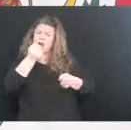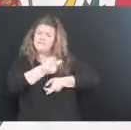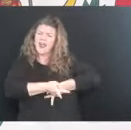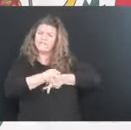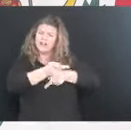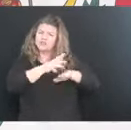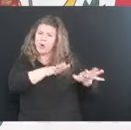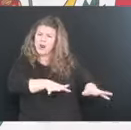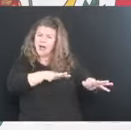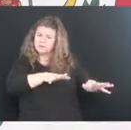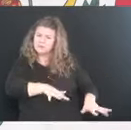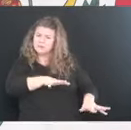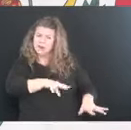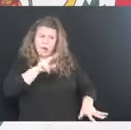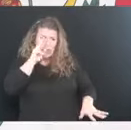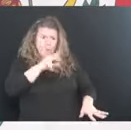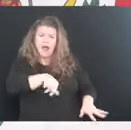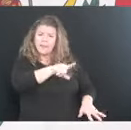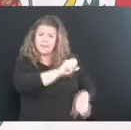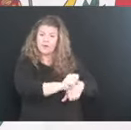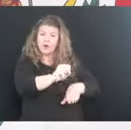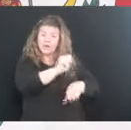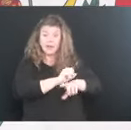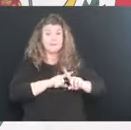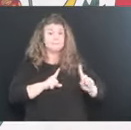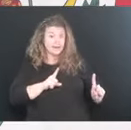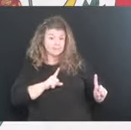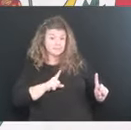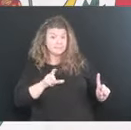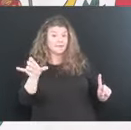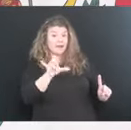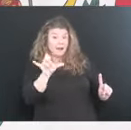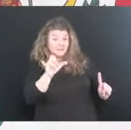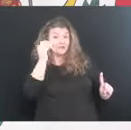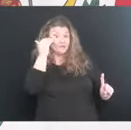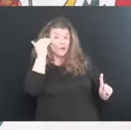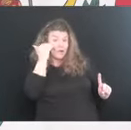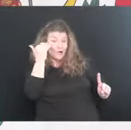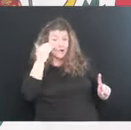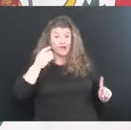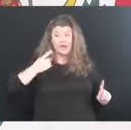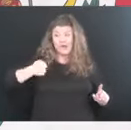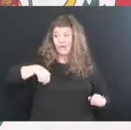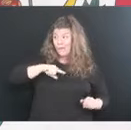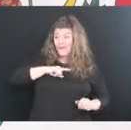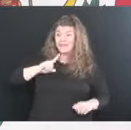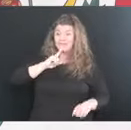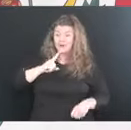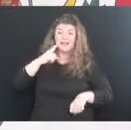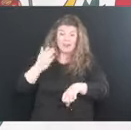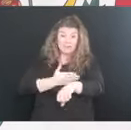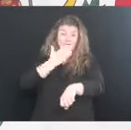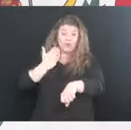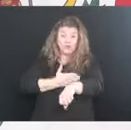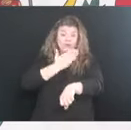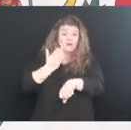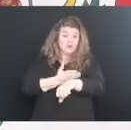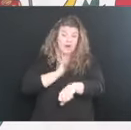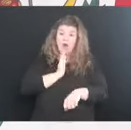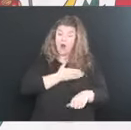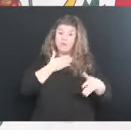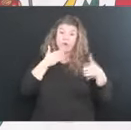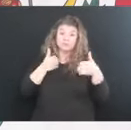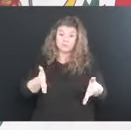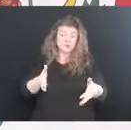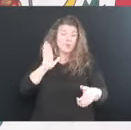down and watch our workers. But with all that, I would just say, you know, we have really, really made an impact and we're continuing to do